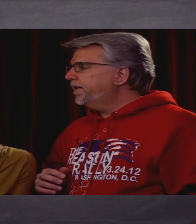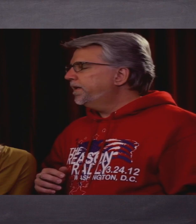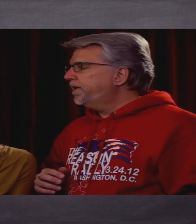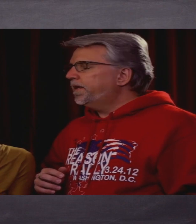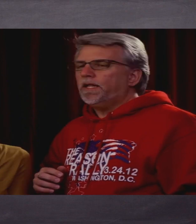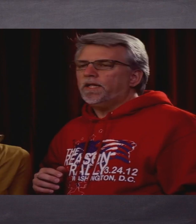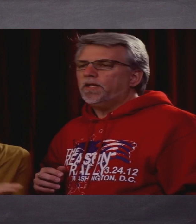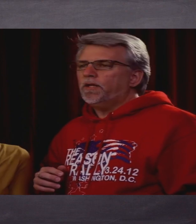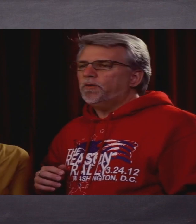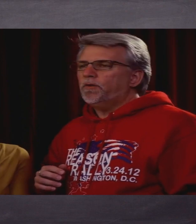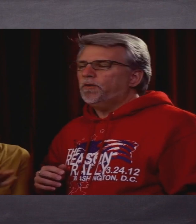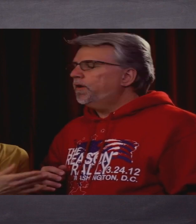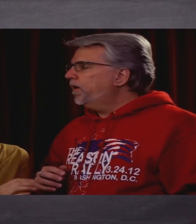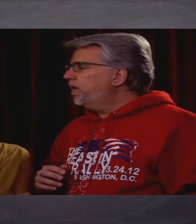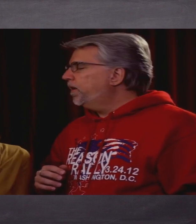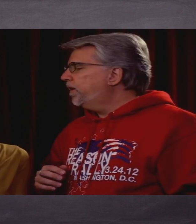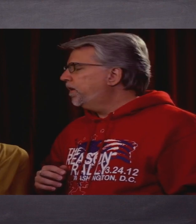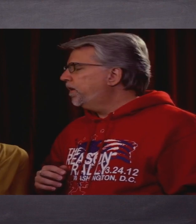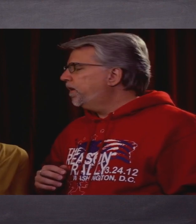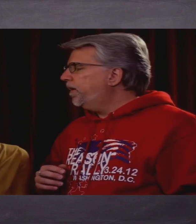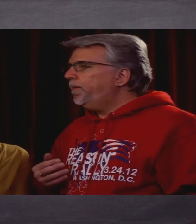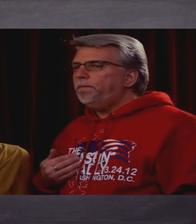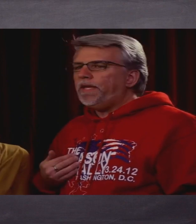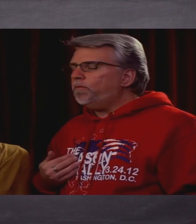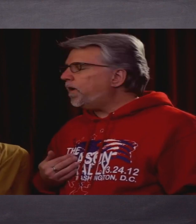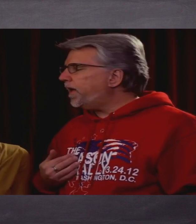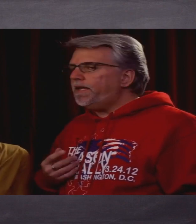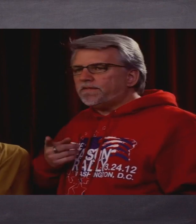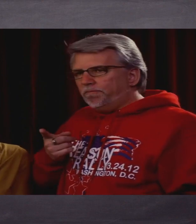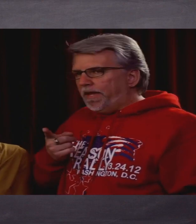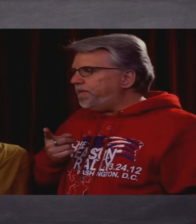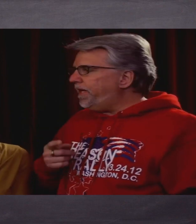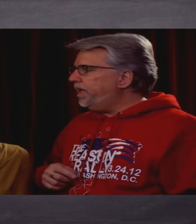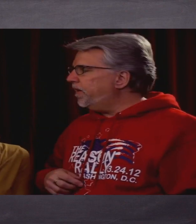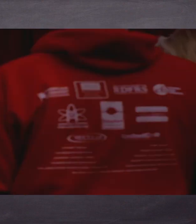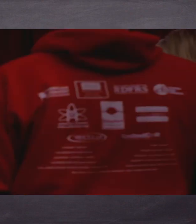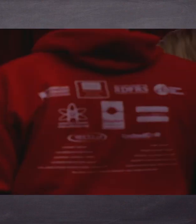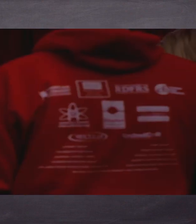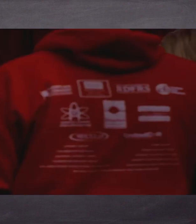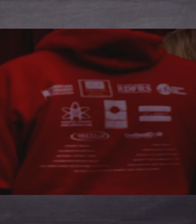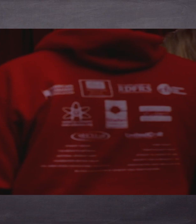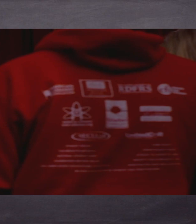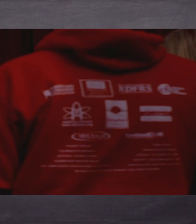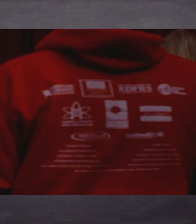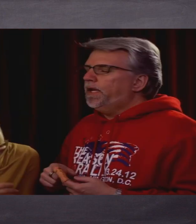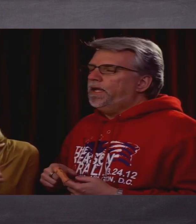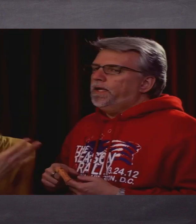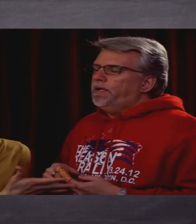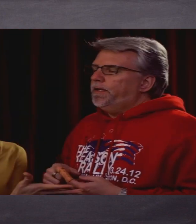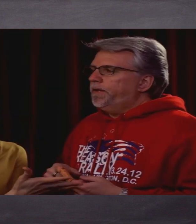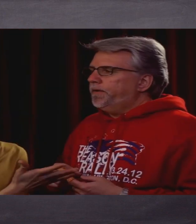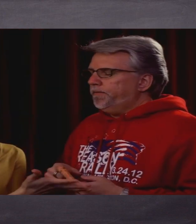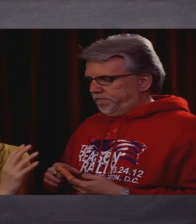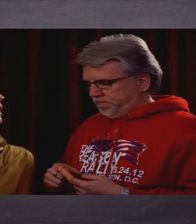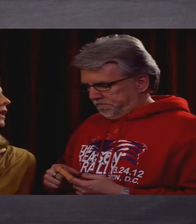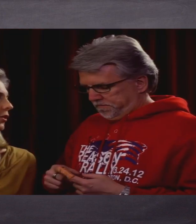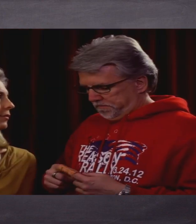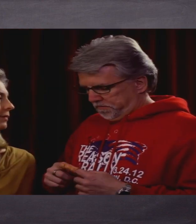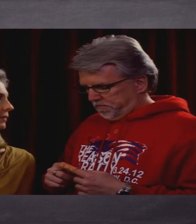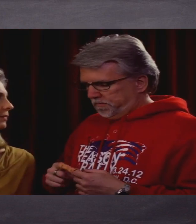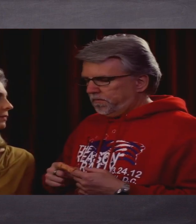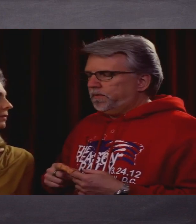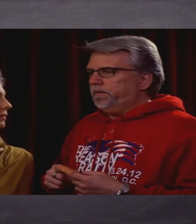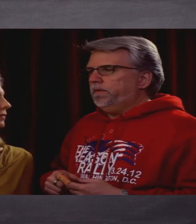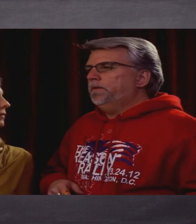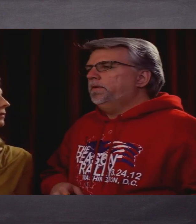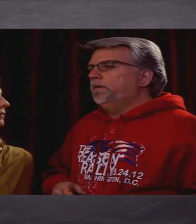What? You know what, that's enough. I'm going to have to ask you to go. Me? Why? He's the baby eater. We don't do that anymore. You know what, I'll just go and I'll come by later.